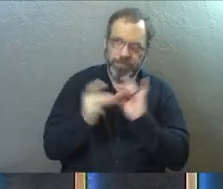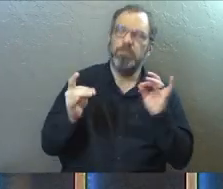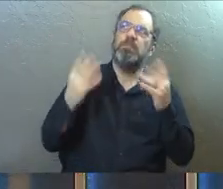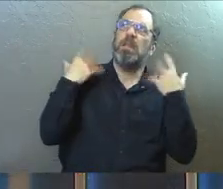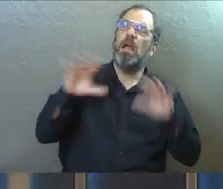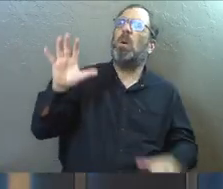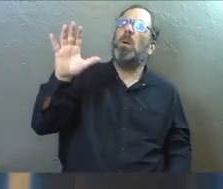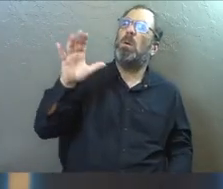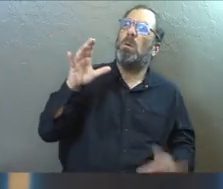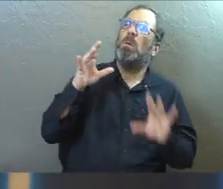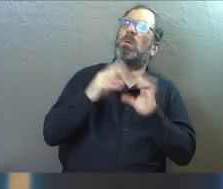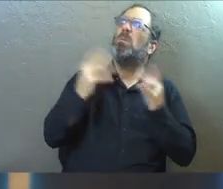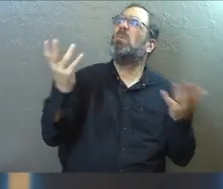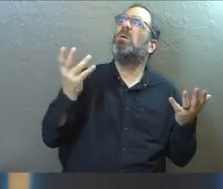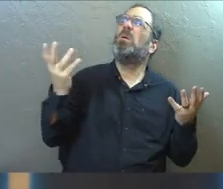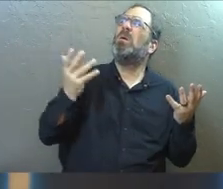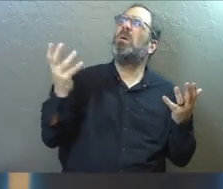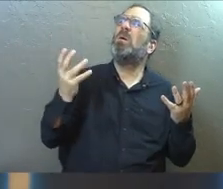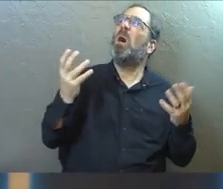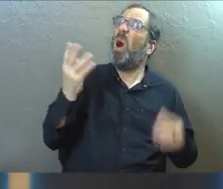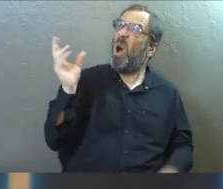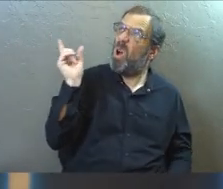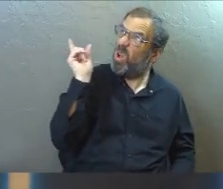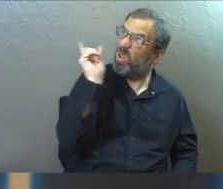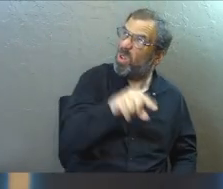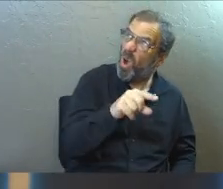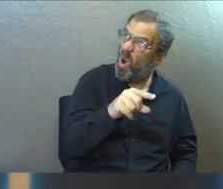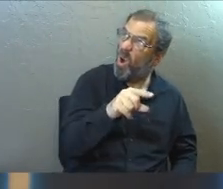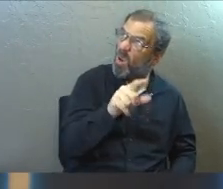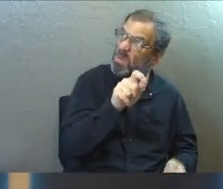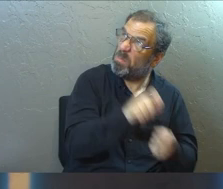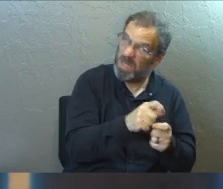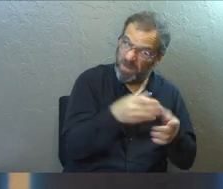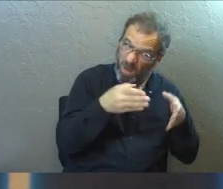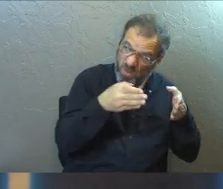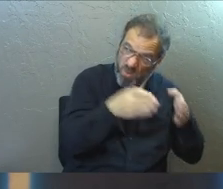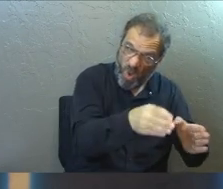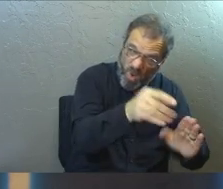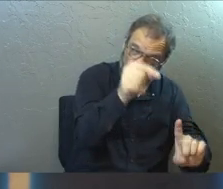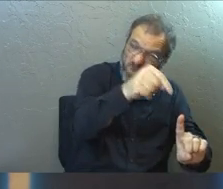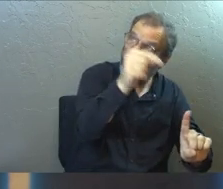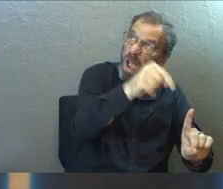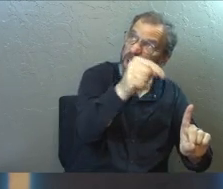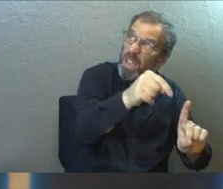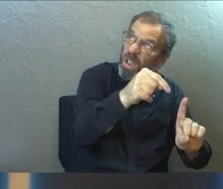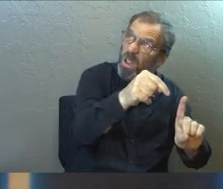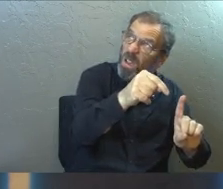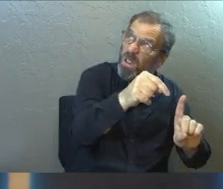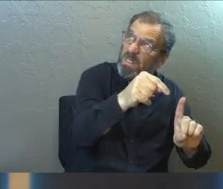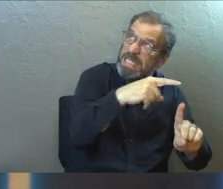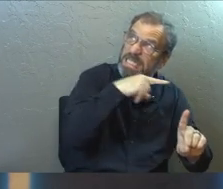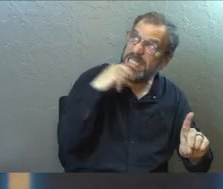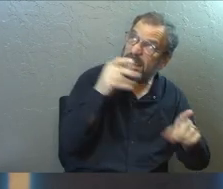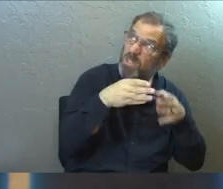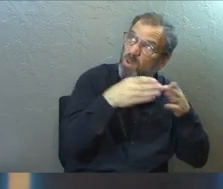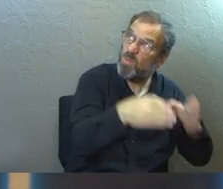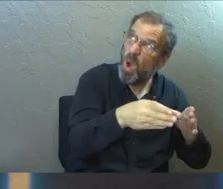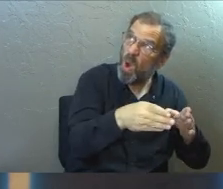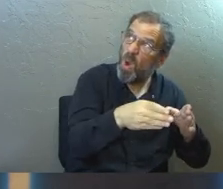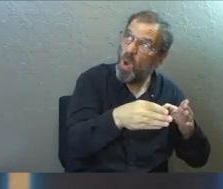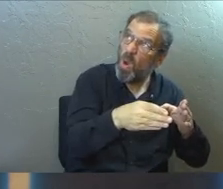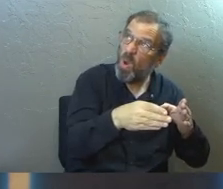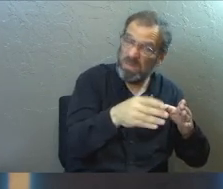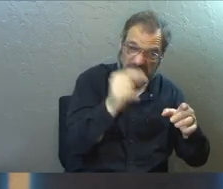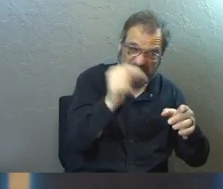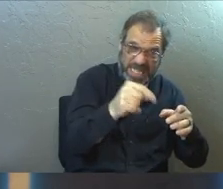from the angel saying, Go down this specific desert road. And the road he's